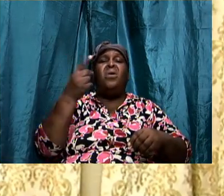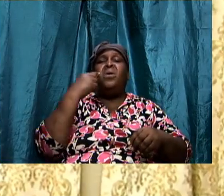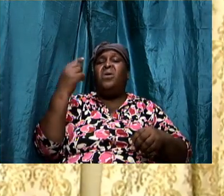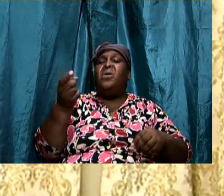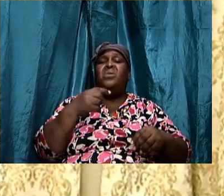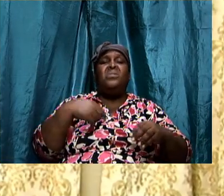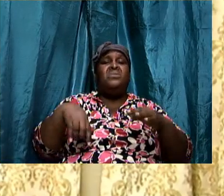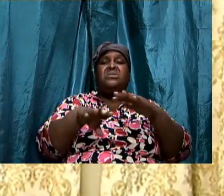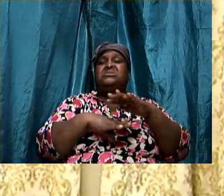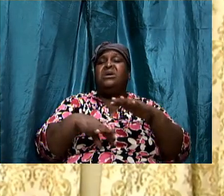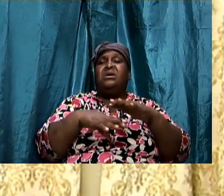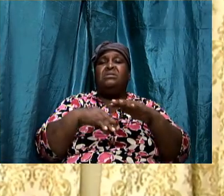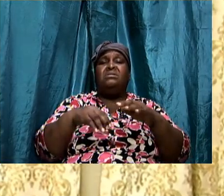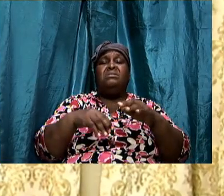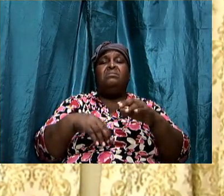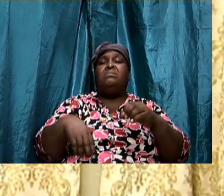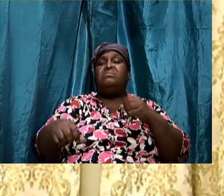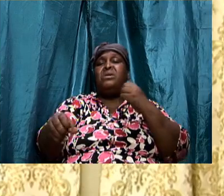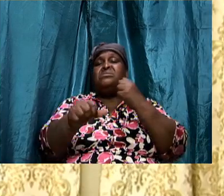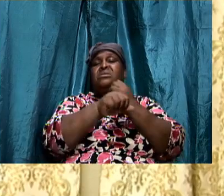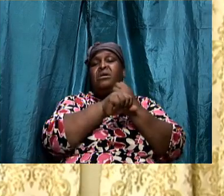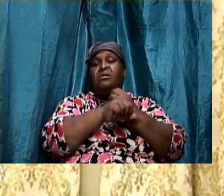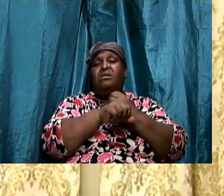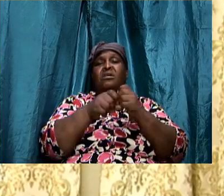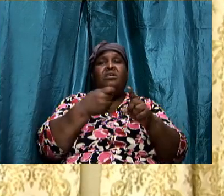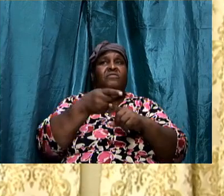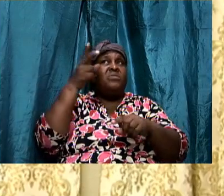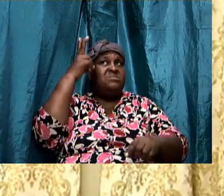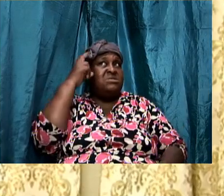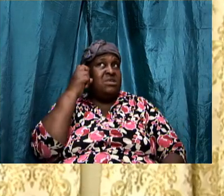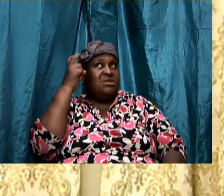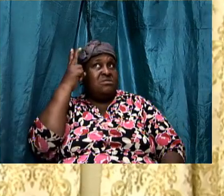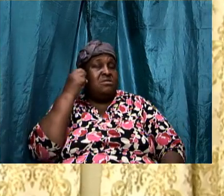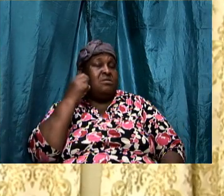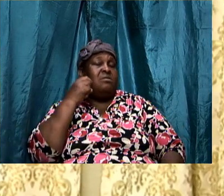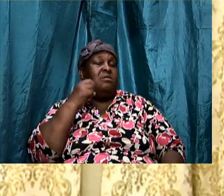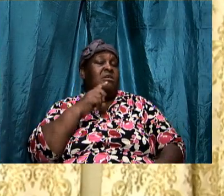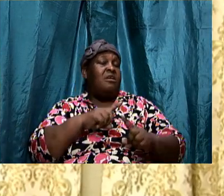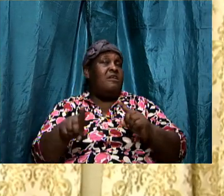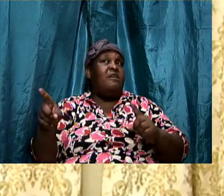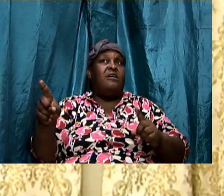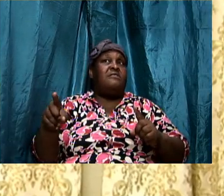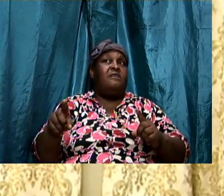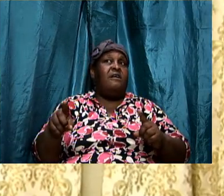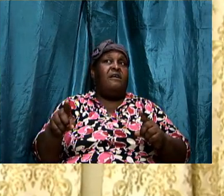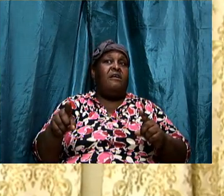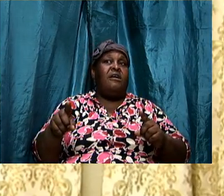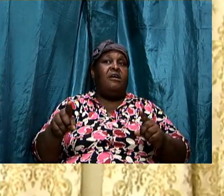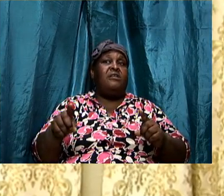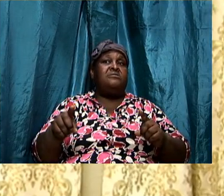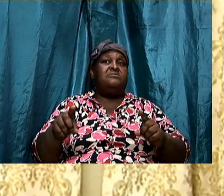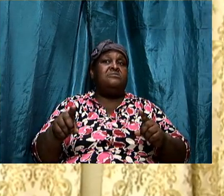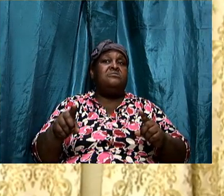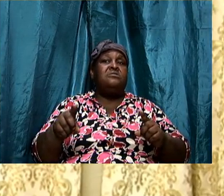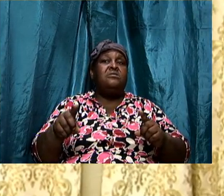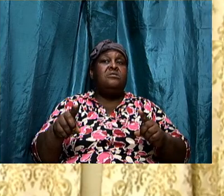living world don't